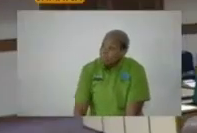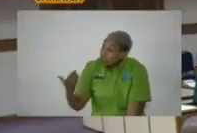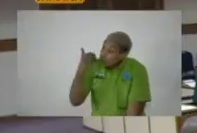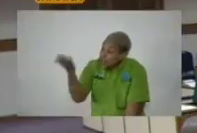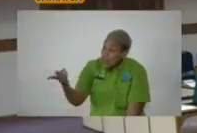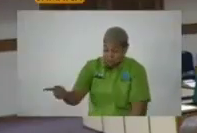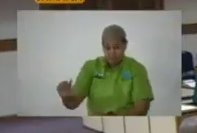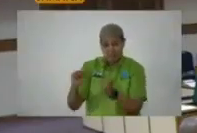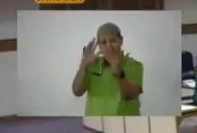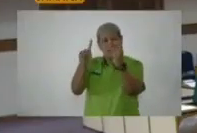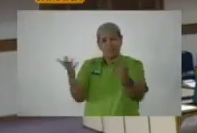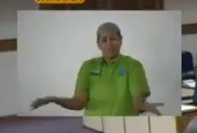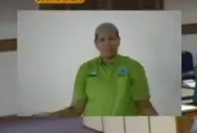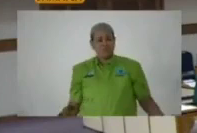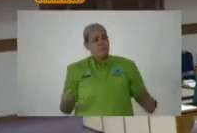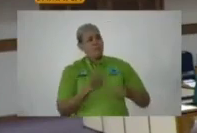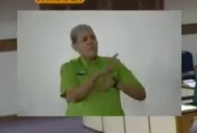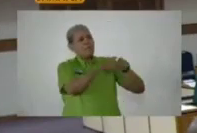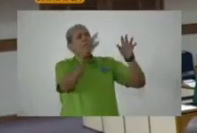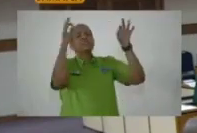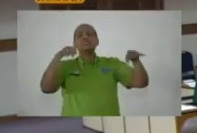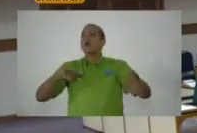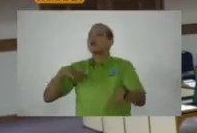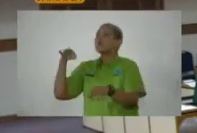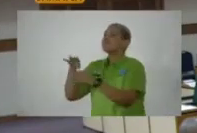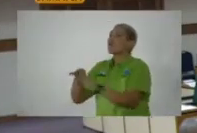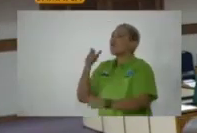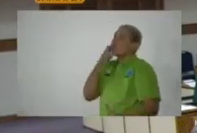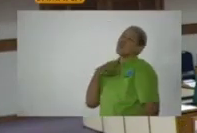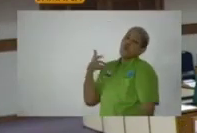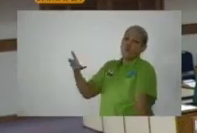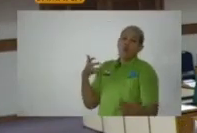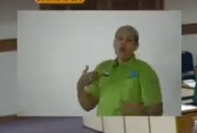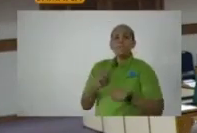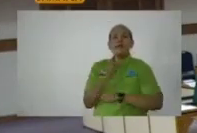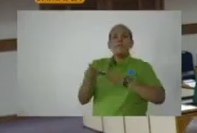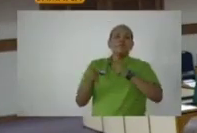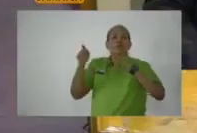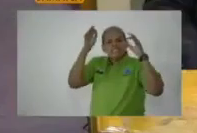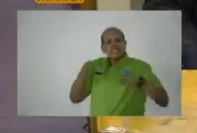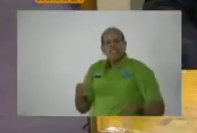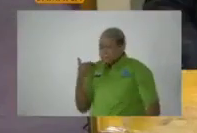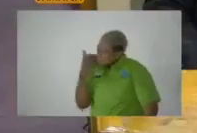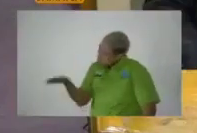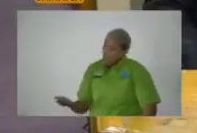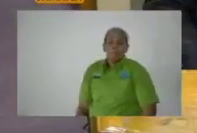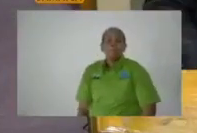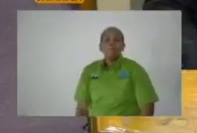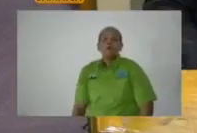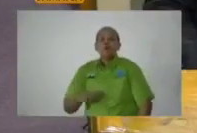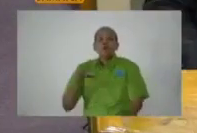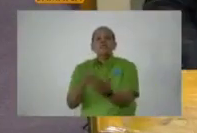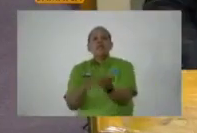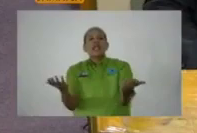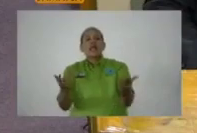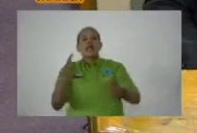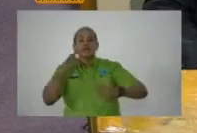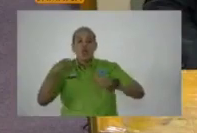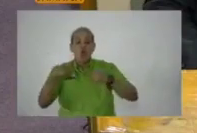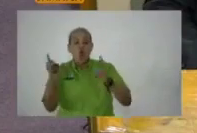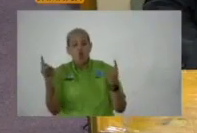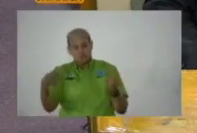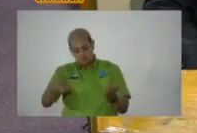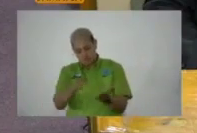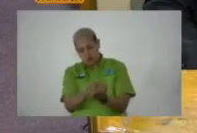Face the people. Make the people them decide. Make the people decide. So I stand in opposition